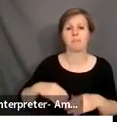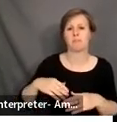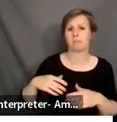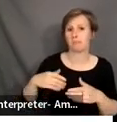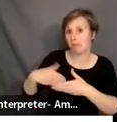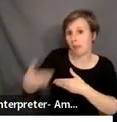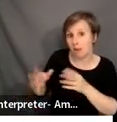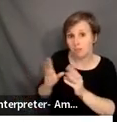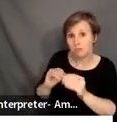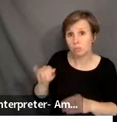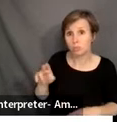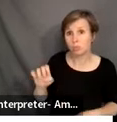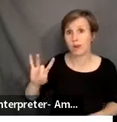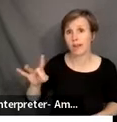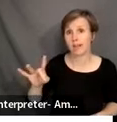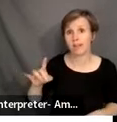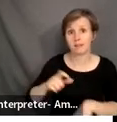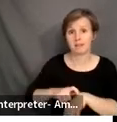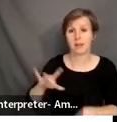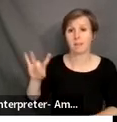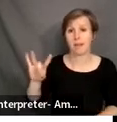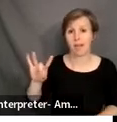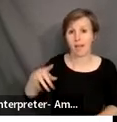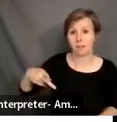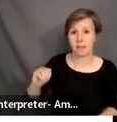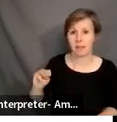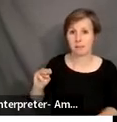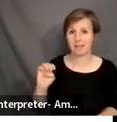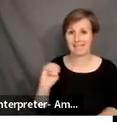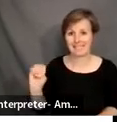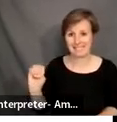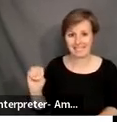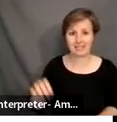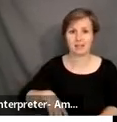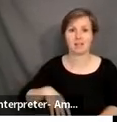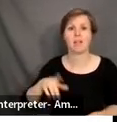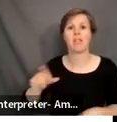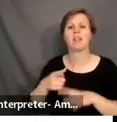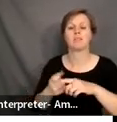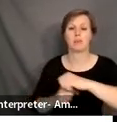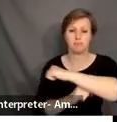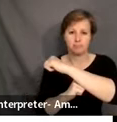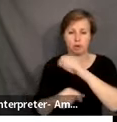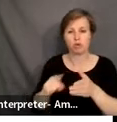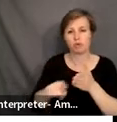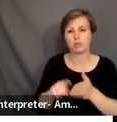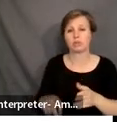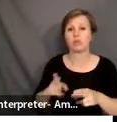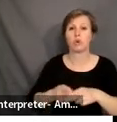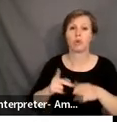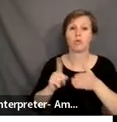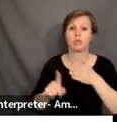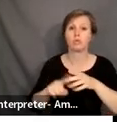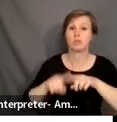take place on June 8th at 8 p.m. Eastern. And that is from the research pillar. It's entitled Research-Based